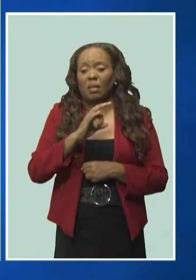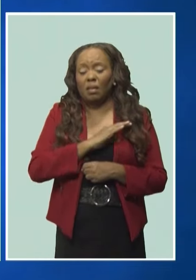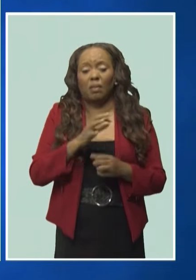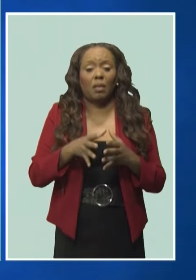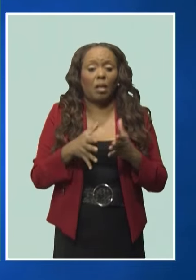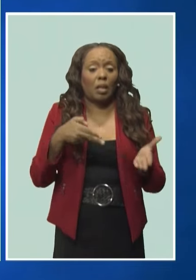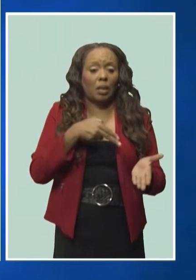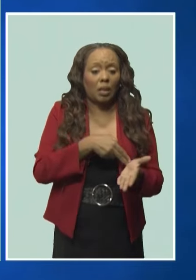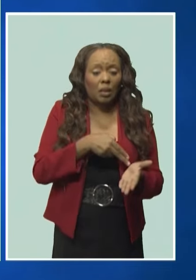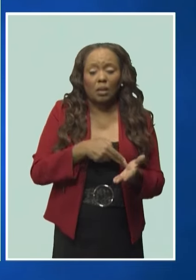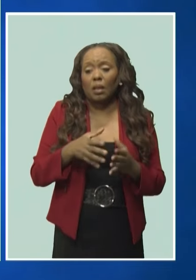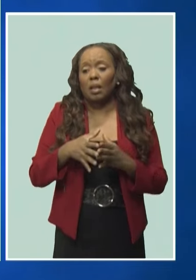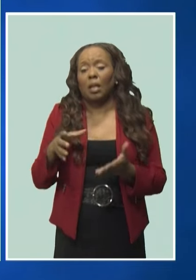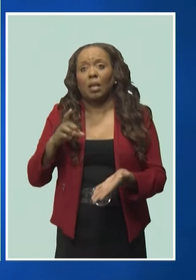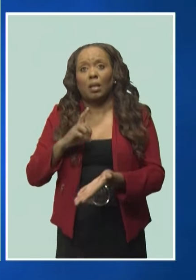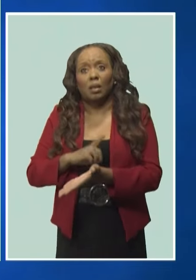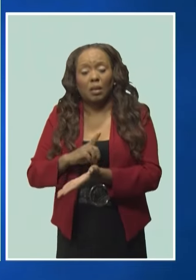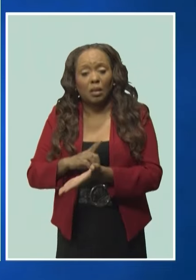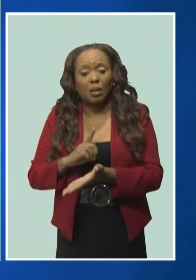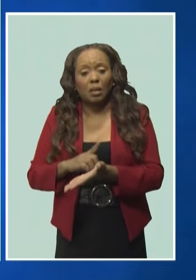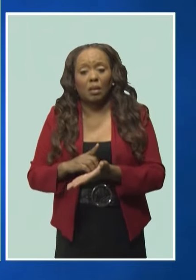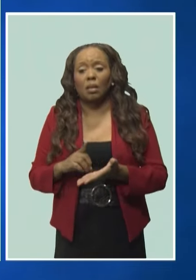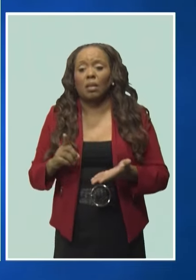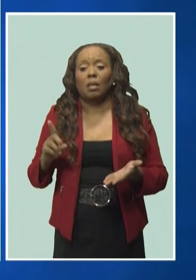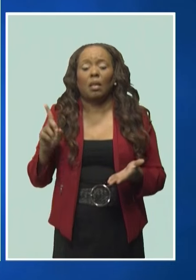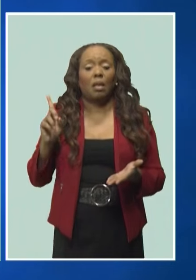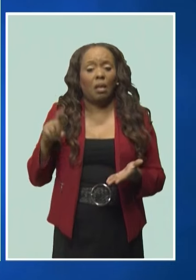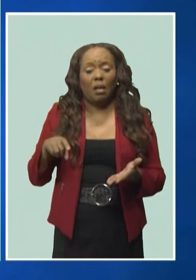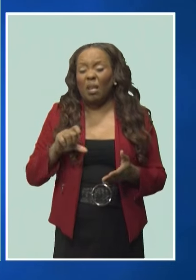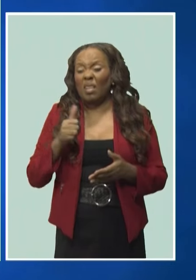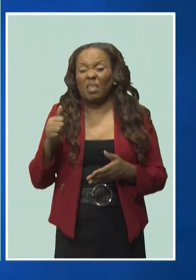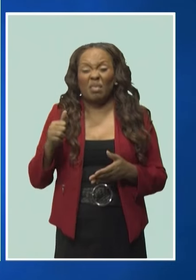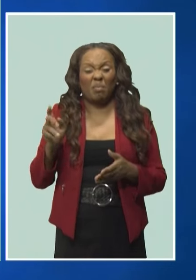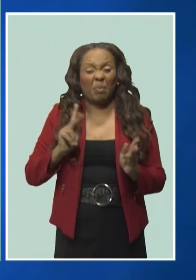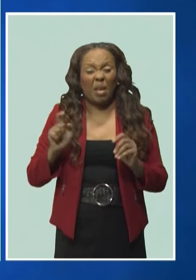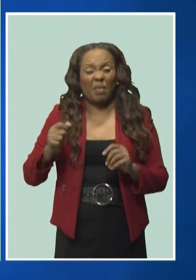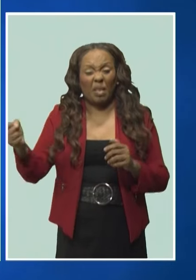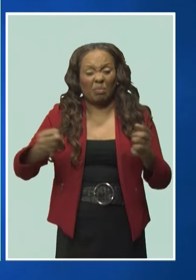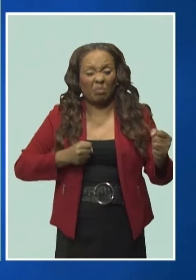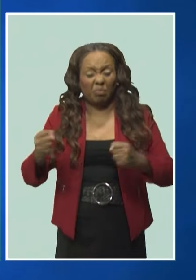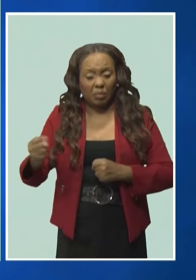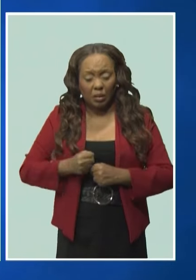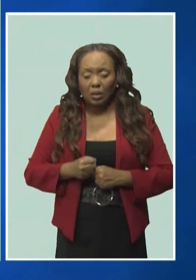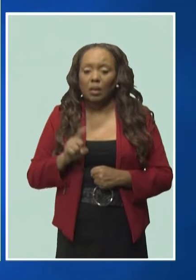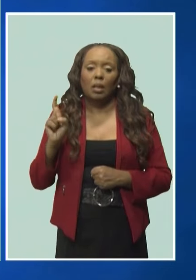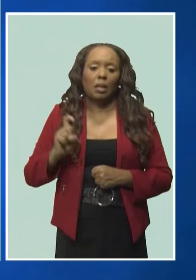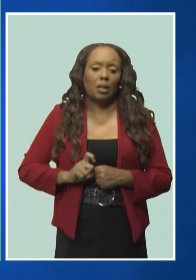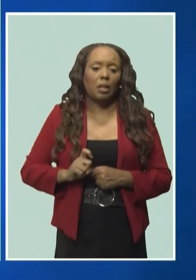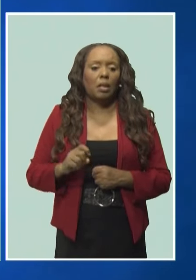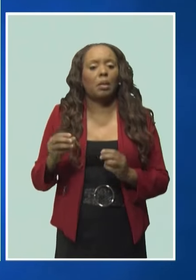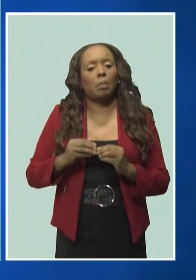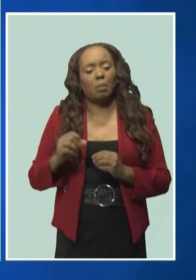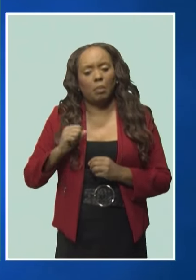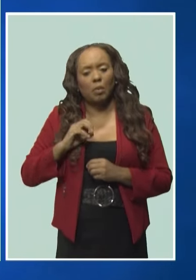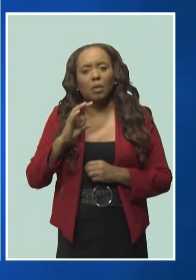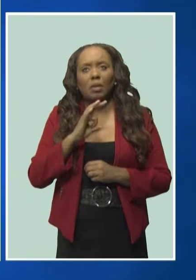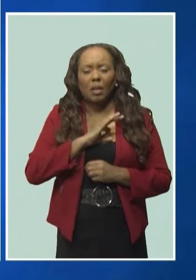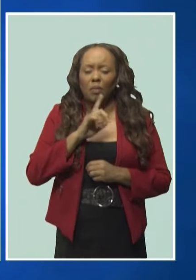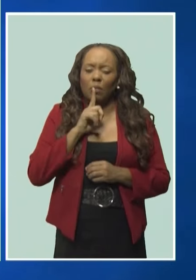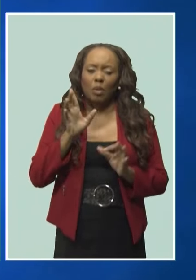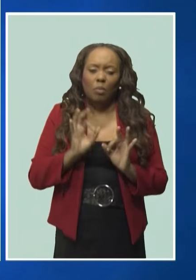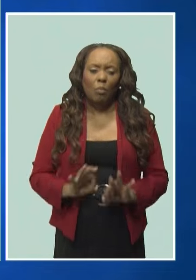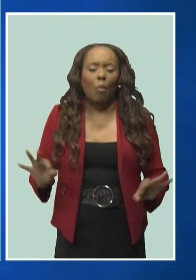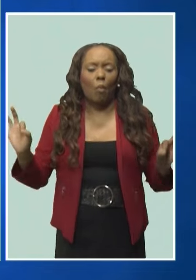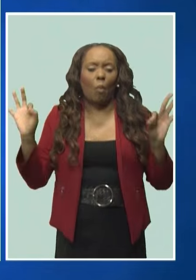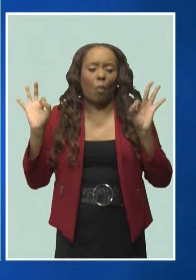doctors, sessional doctors and flexi nurses have to come to assist. So, I think staffing is something we're focusing on extremely